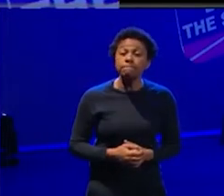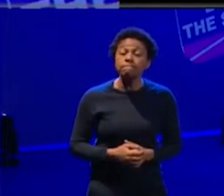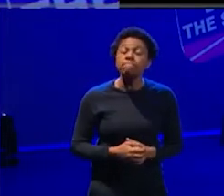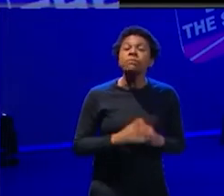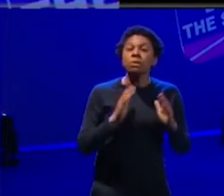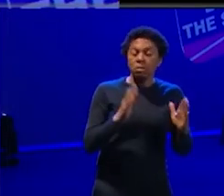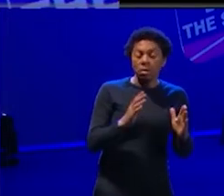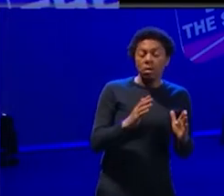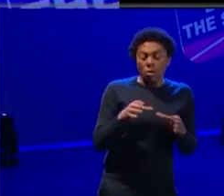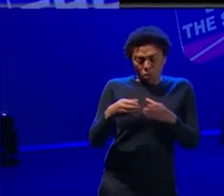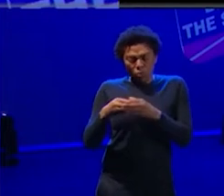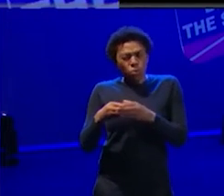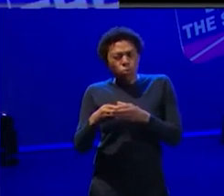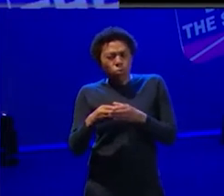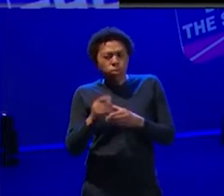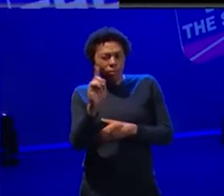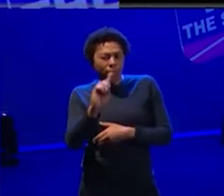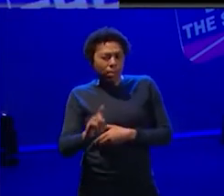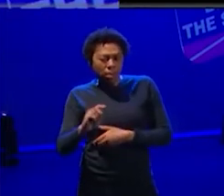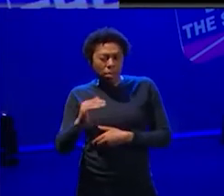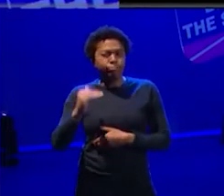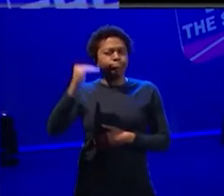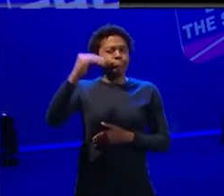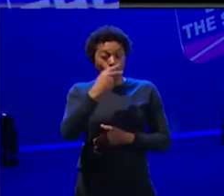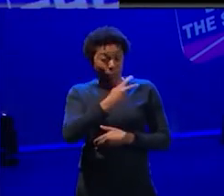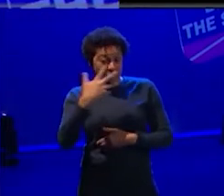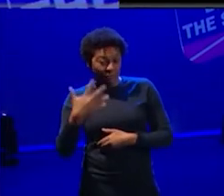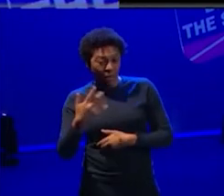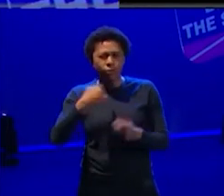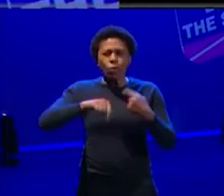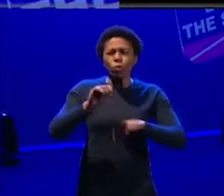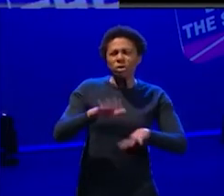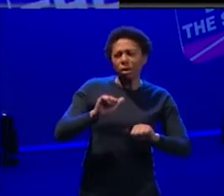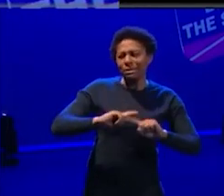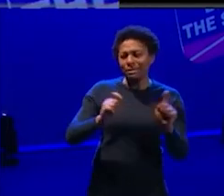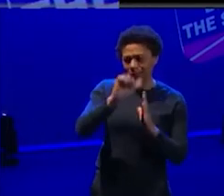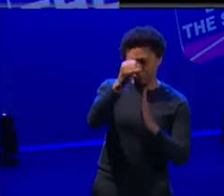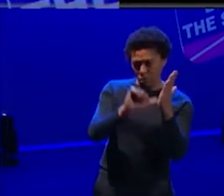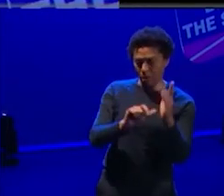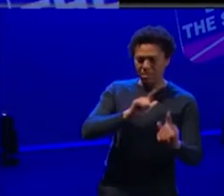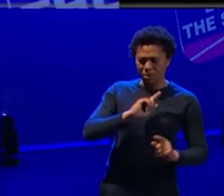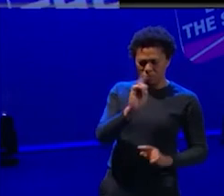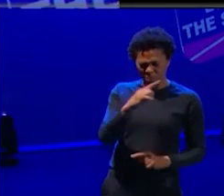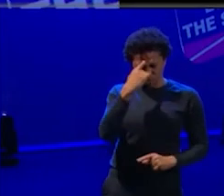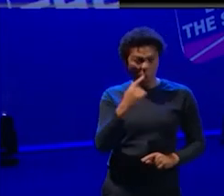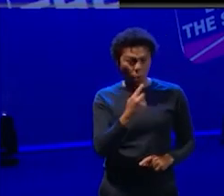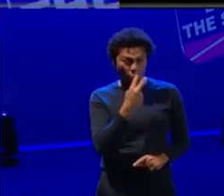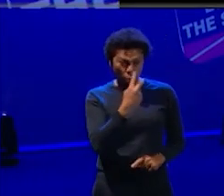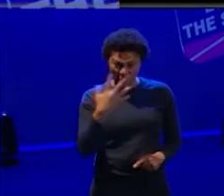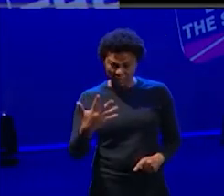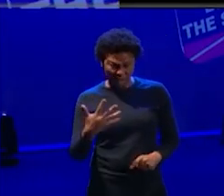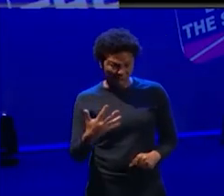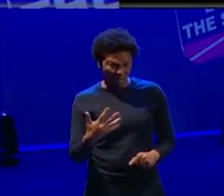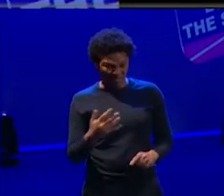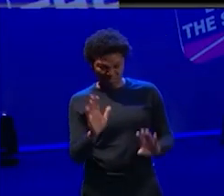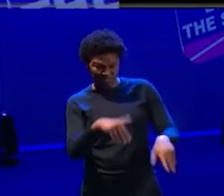25s as well, we started a neighborhood acting program because people think when you're 25, you're done. Um, and we were very much like, you're not. Um,